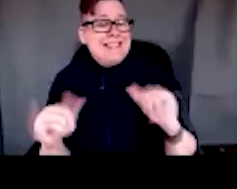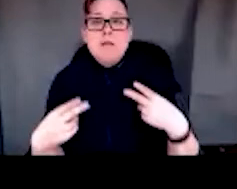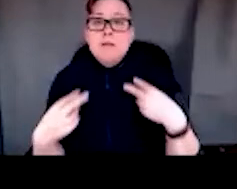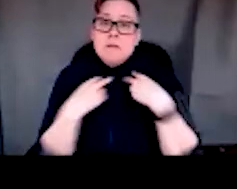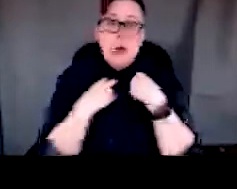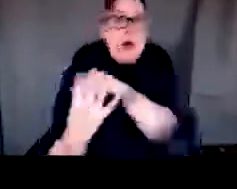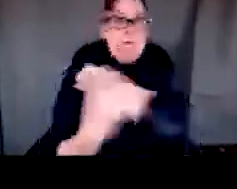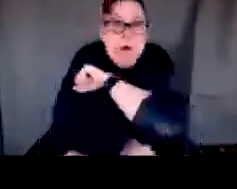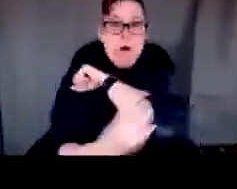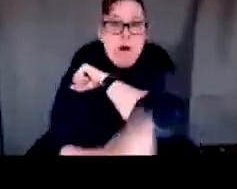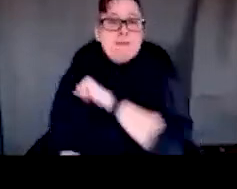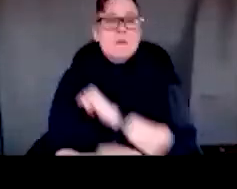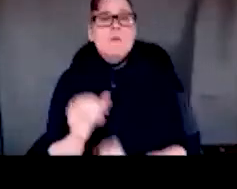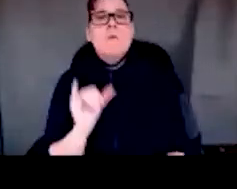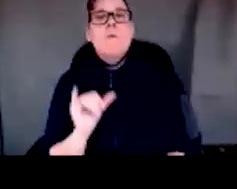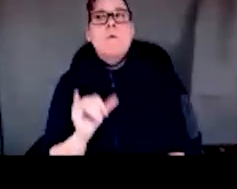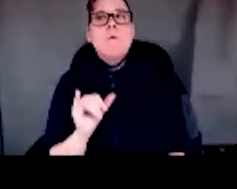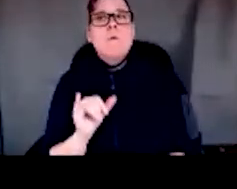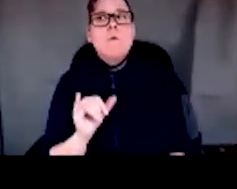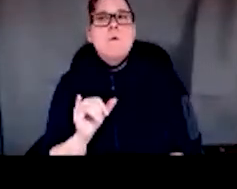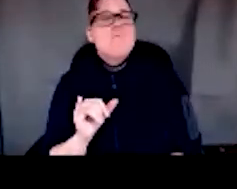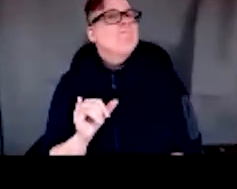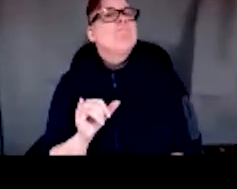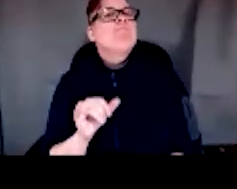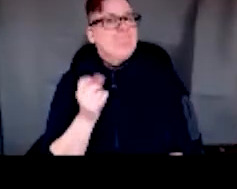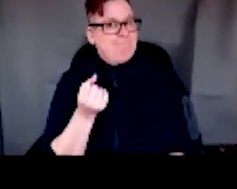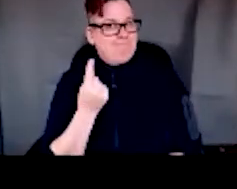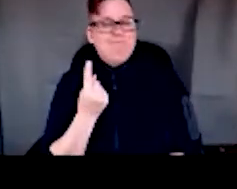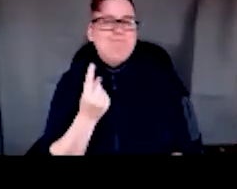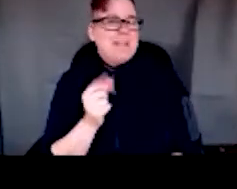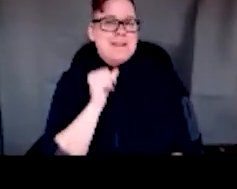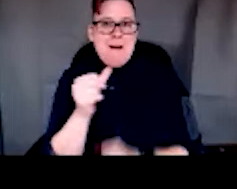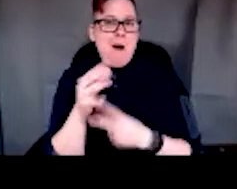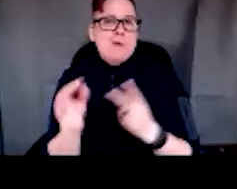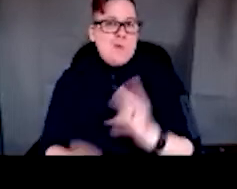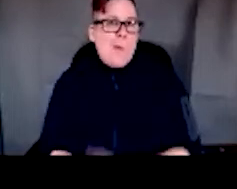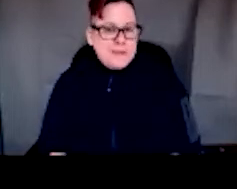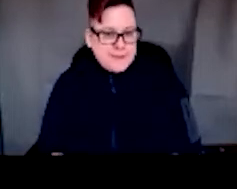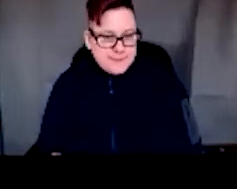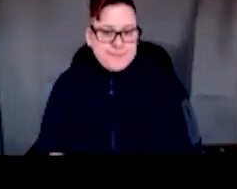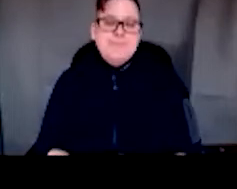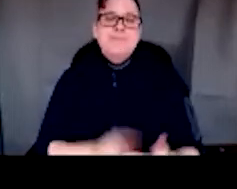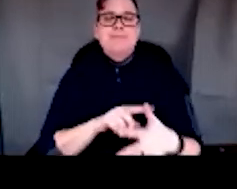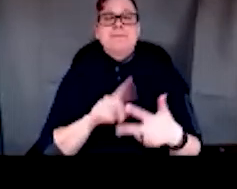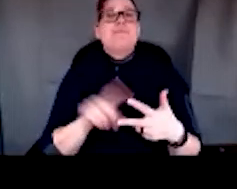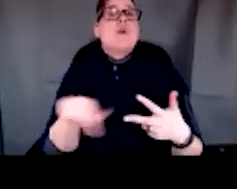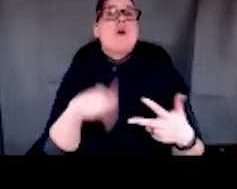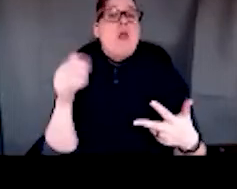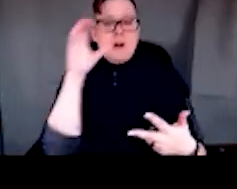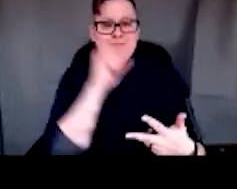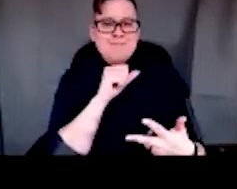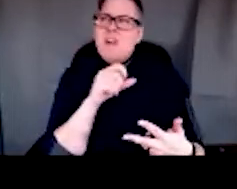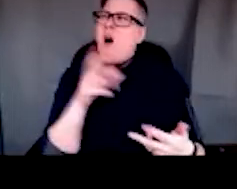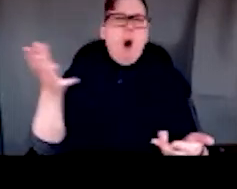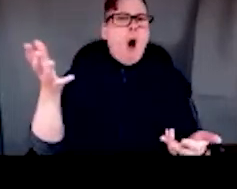Um, that that was a significant assumption that was really challenged for them. Um, another assumption was that society